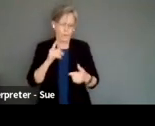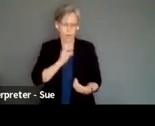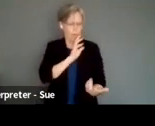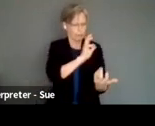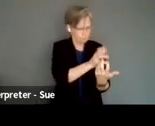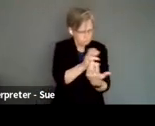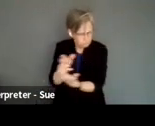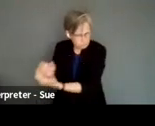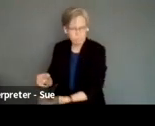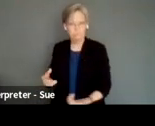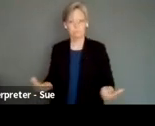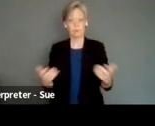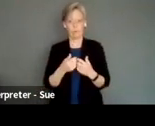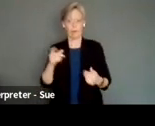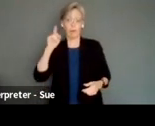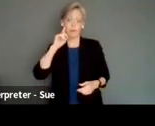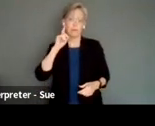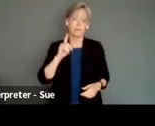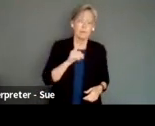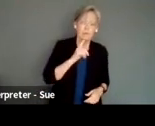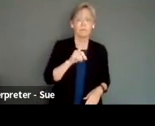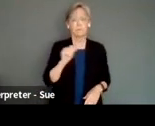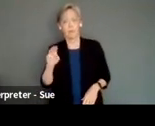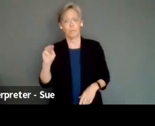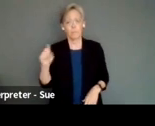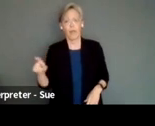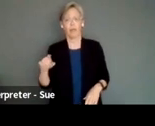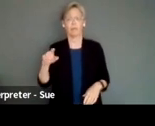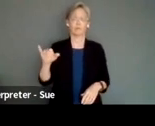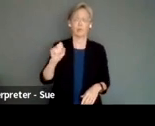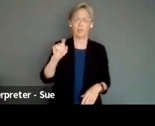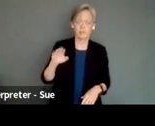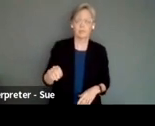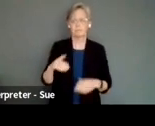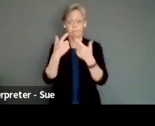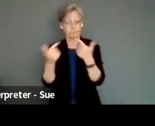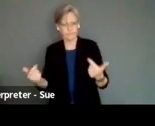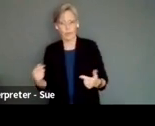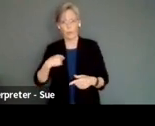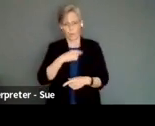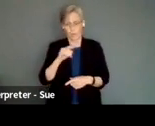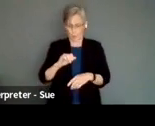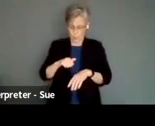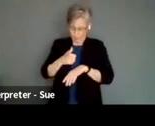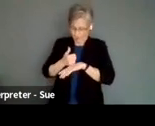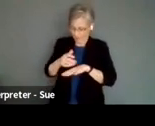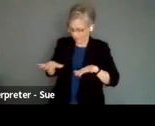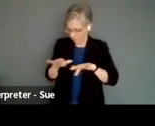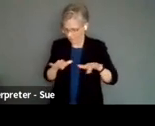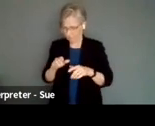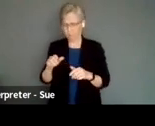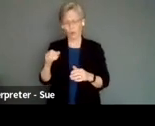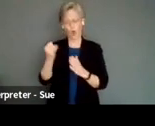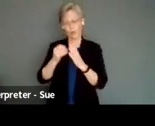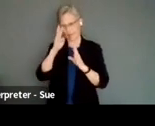aligned with the cultures of deaf disability madness and disability justice. So often we will curate this as artistic innovation